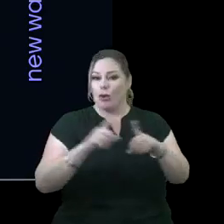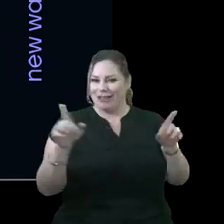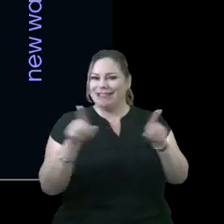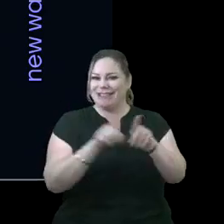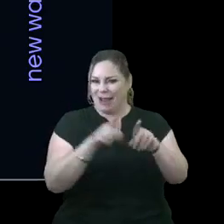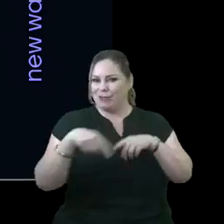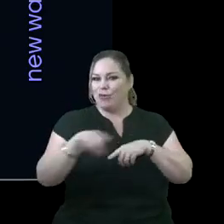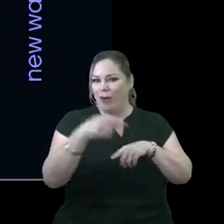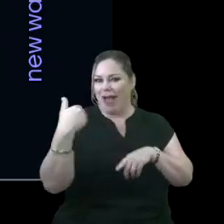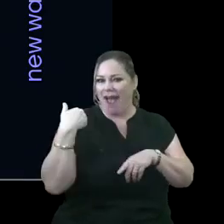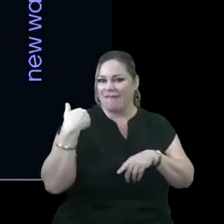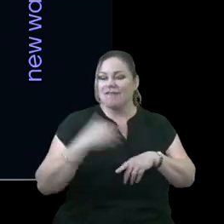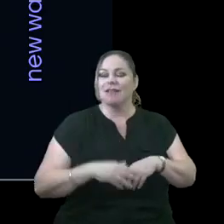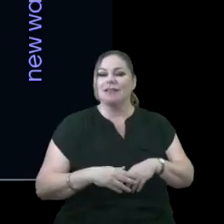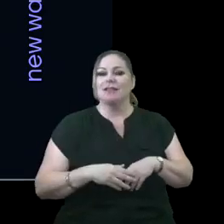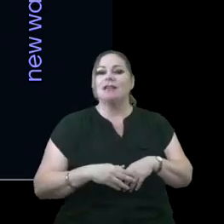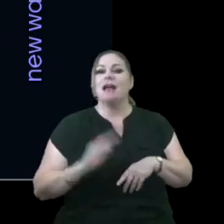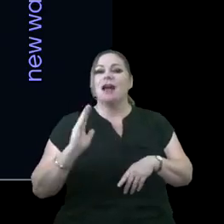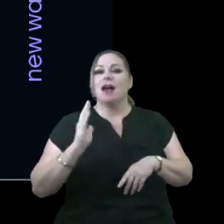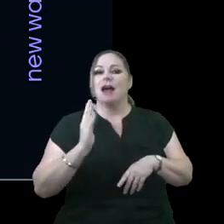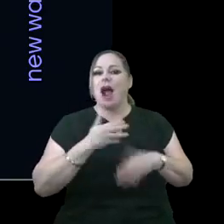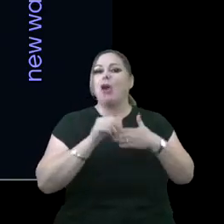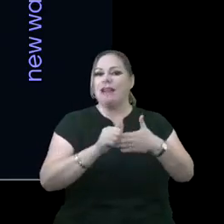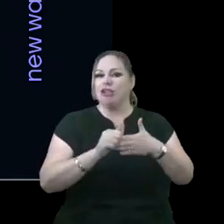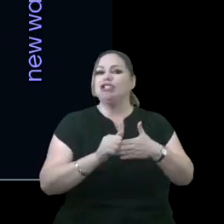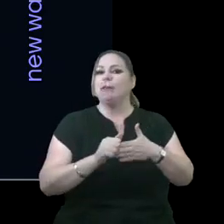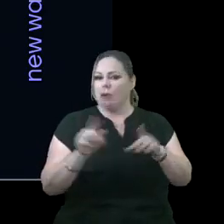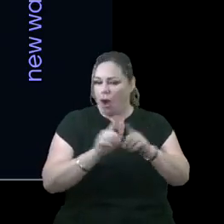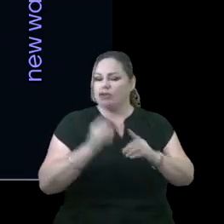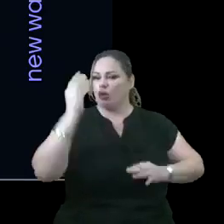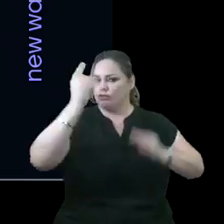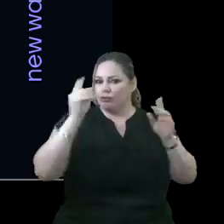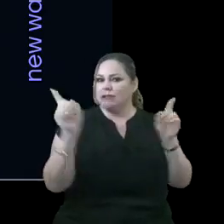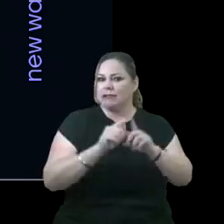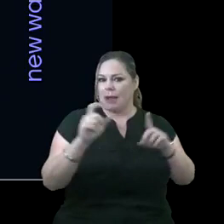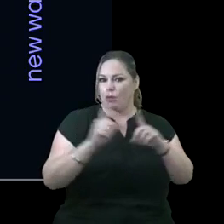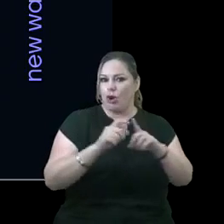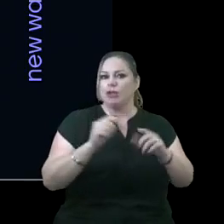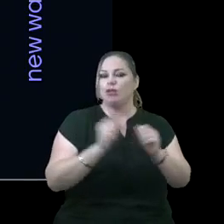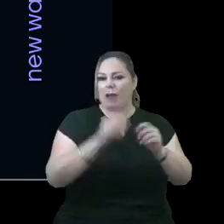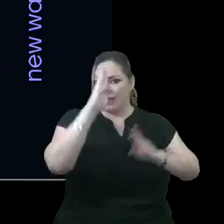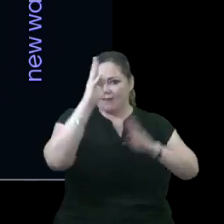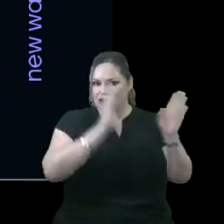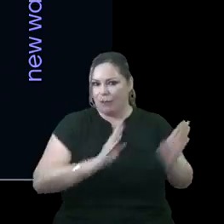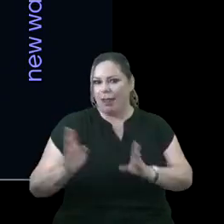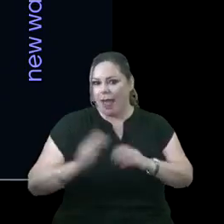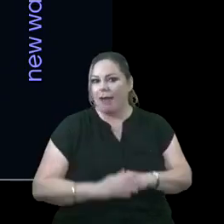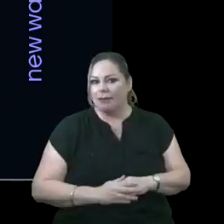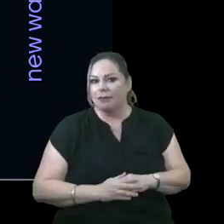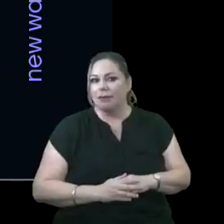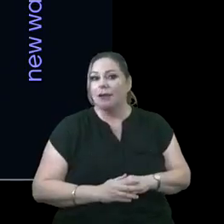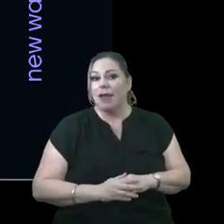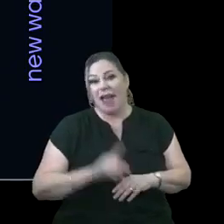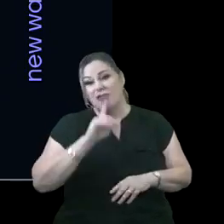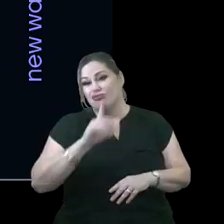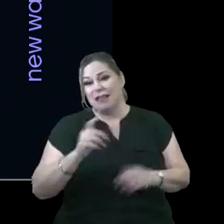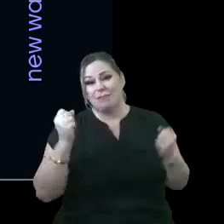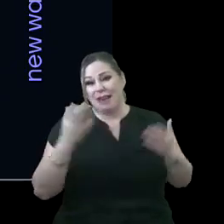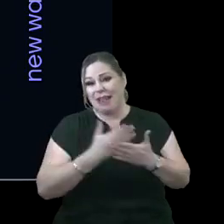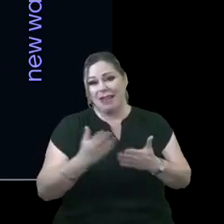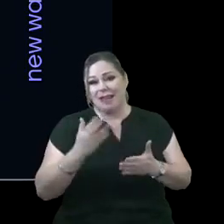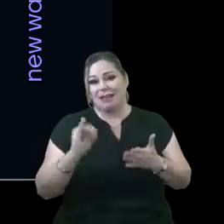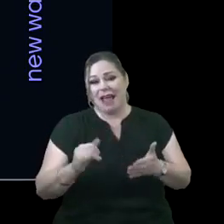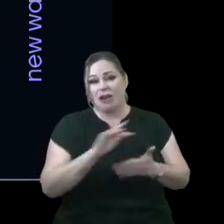as Maynard ISD leadership thinks through the innovation plan and really about many of the exciting and innovative